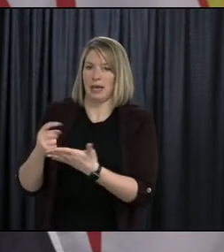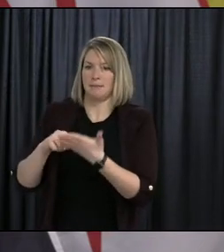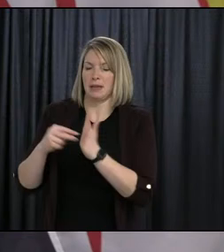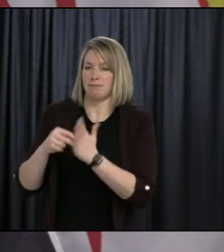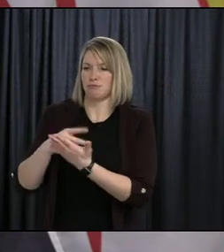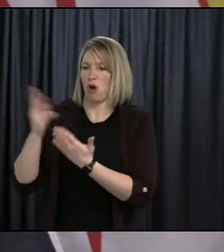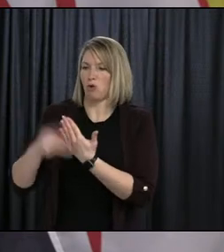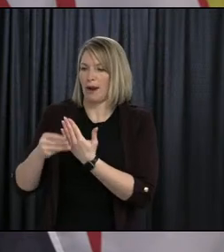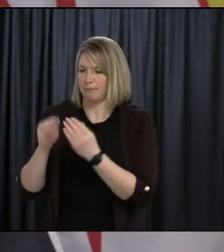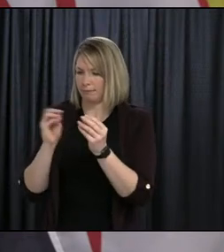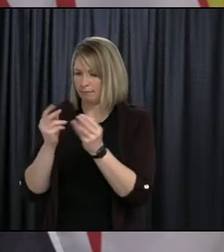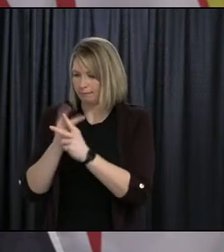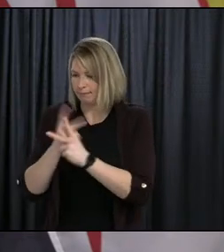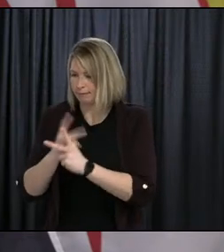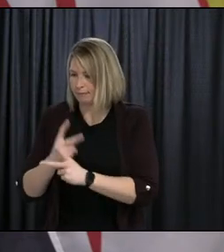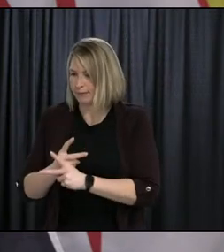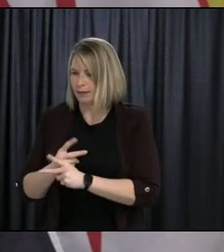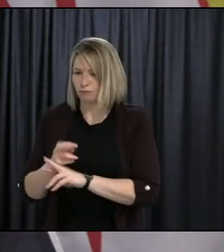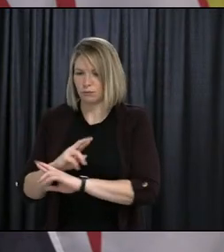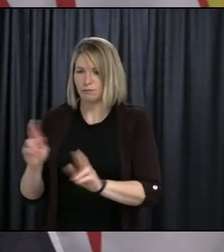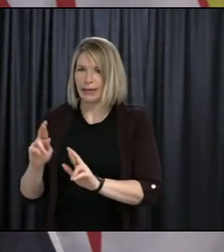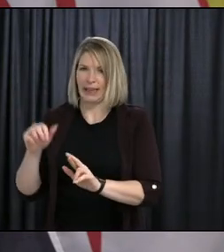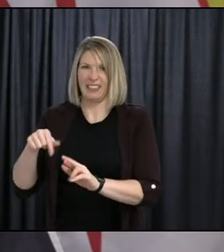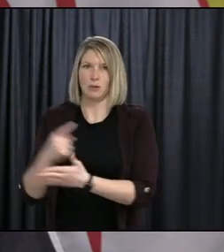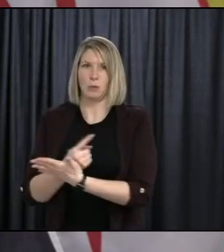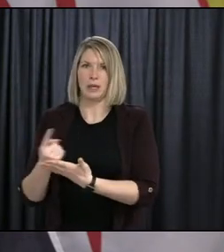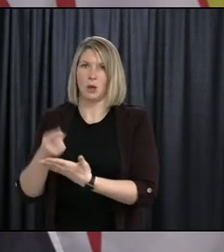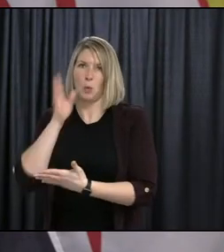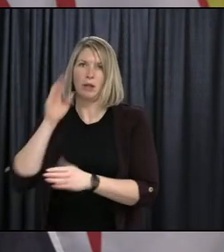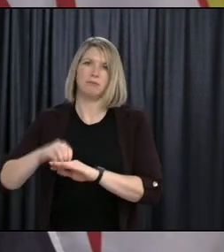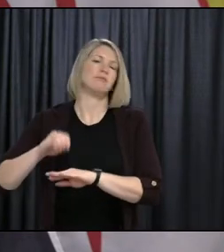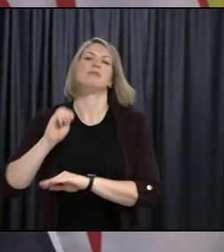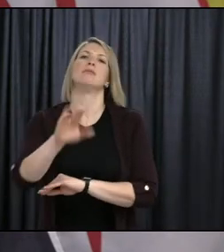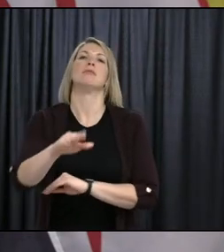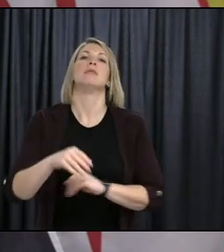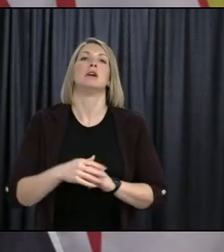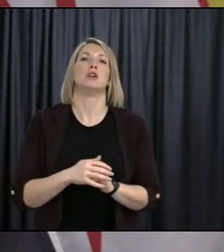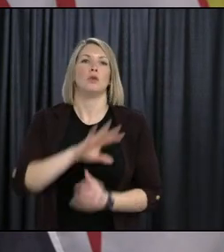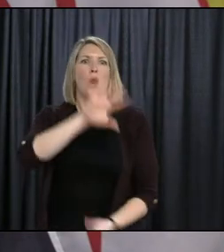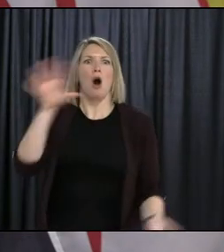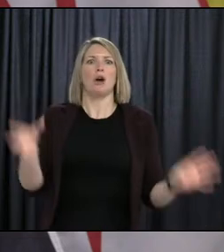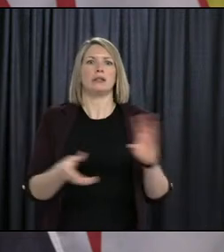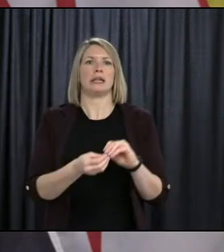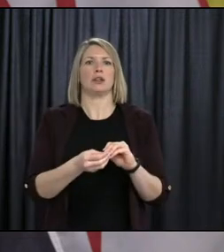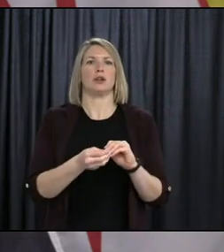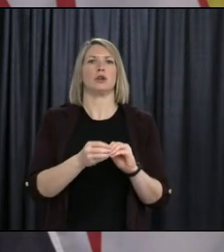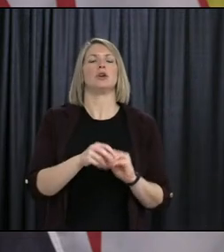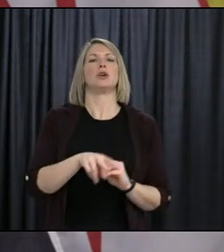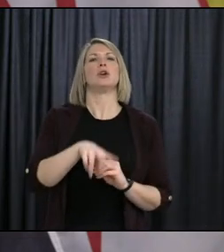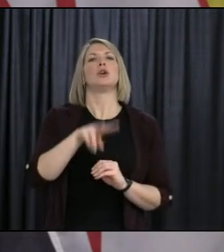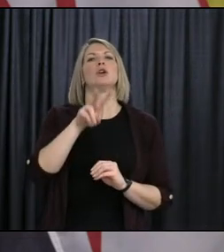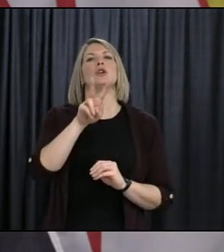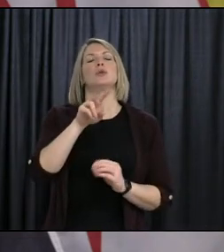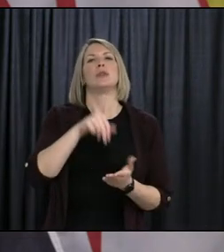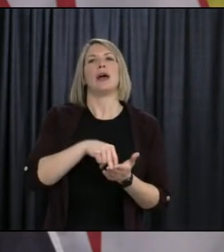So, you know, ultimately the grand total for interim support would be 2,239.